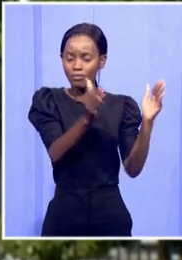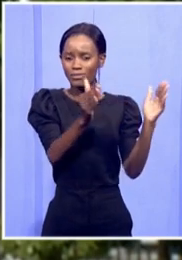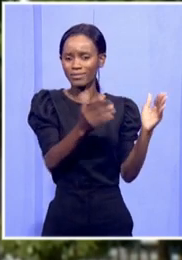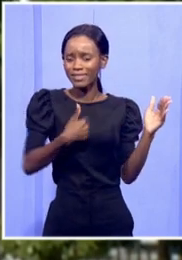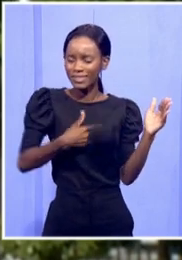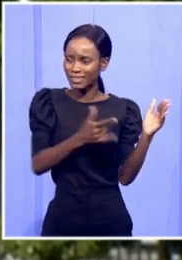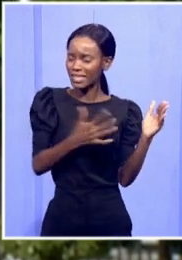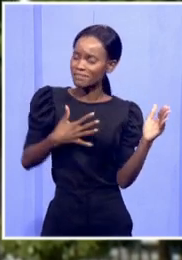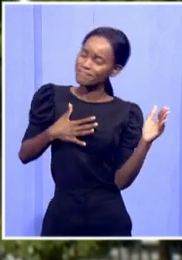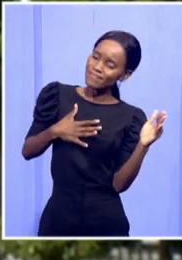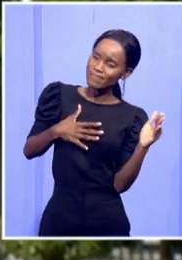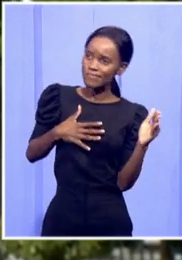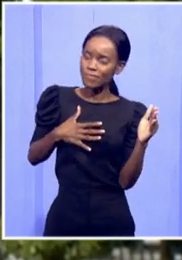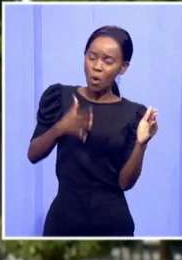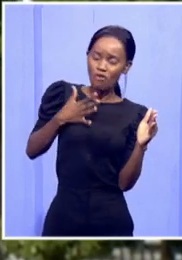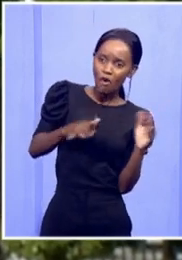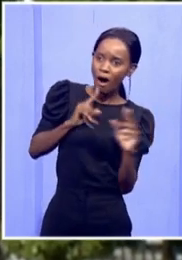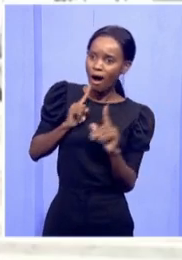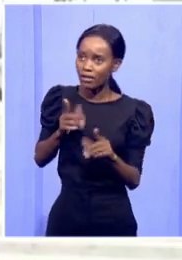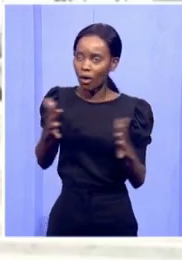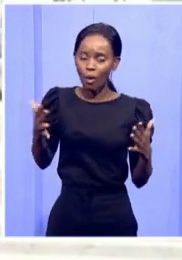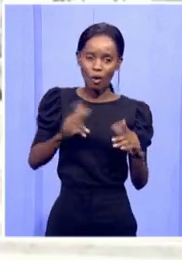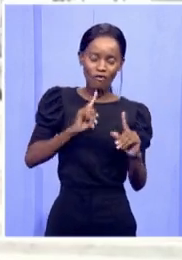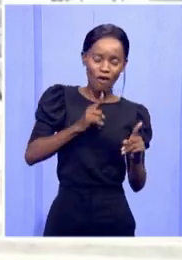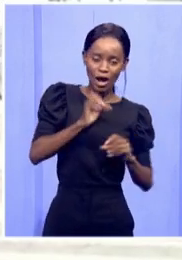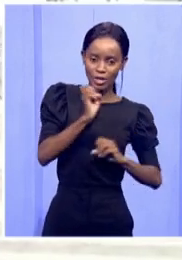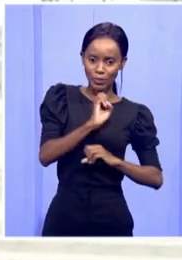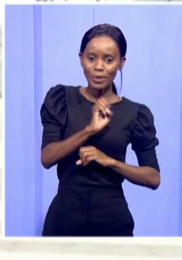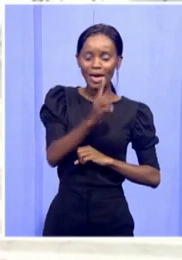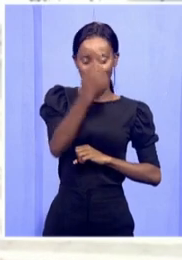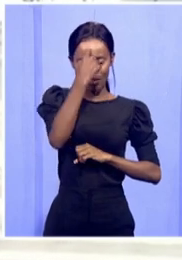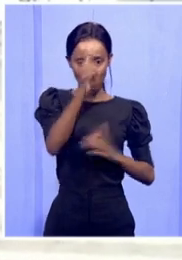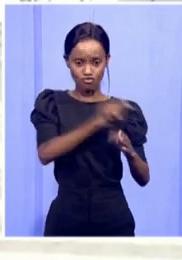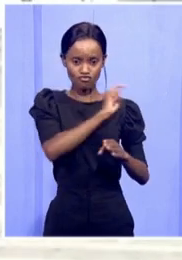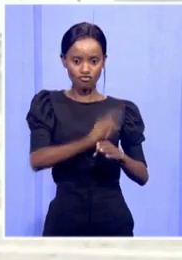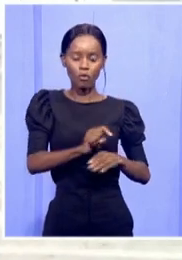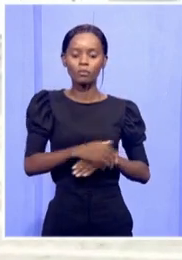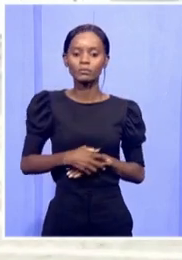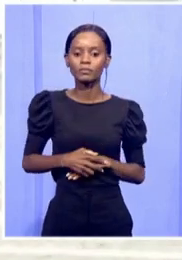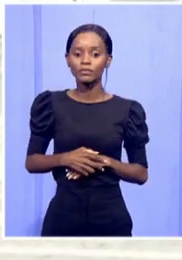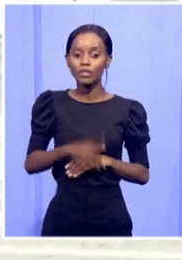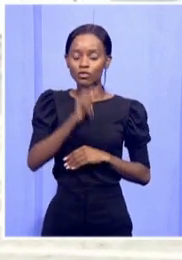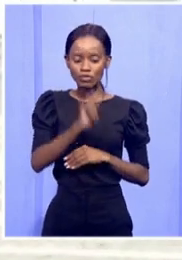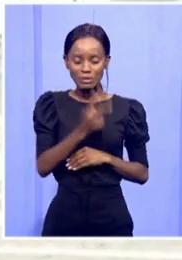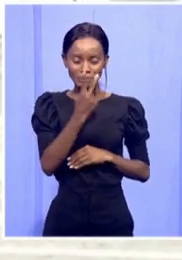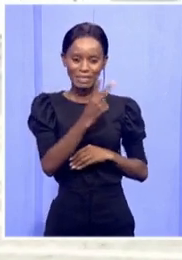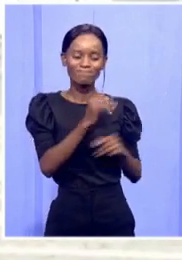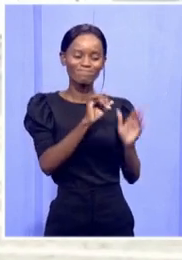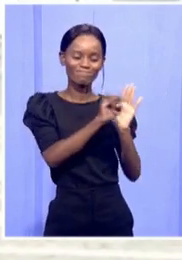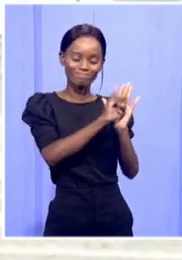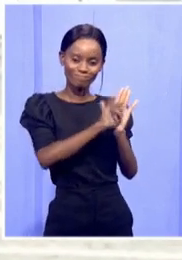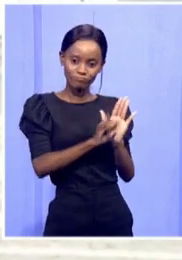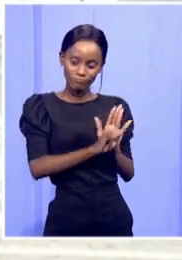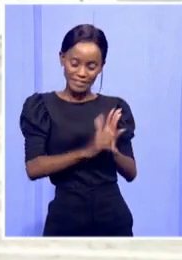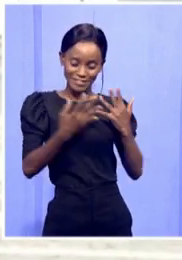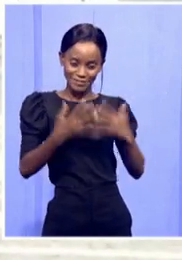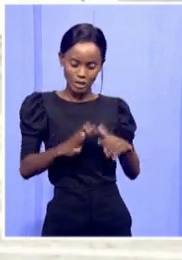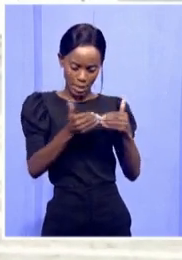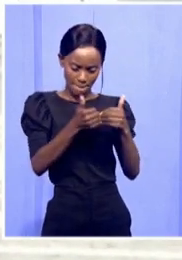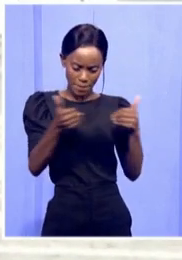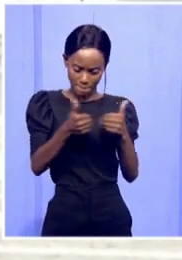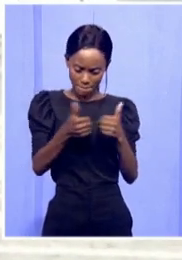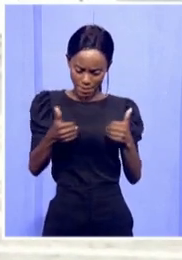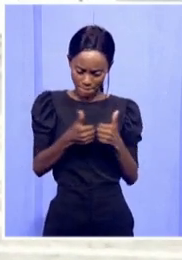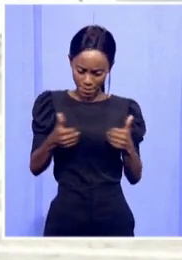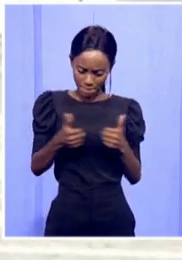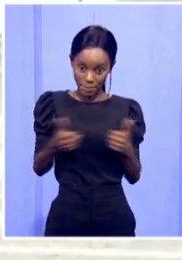that is the wrong decision from the president. There are very many loopholes, as I shall indicate when we go into the debate. There